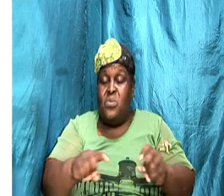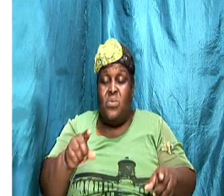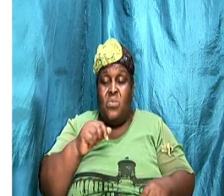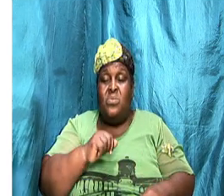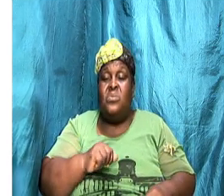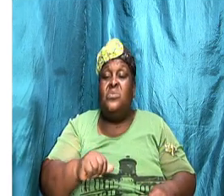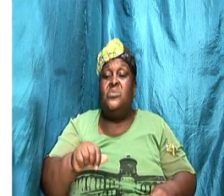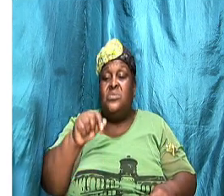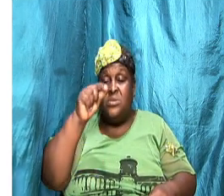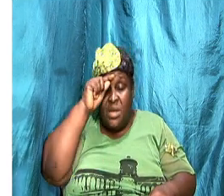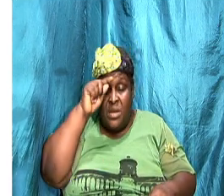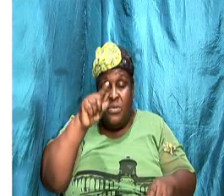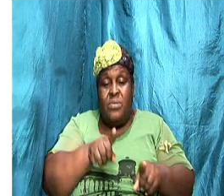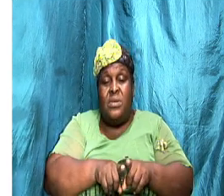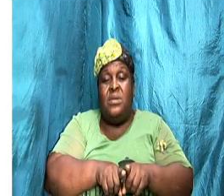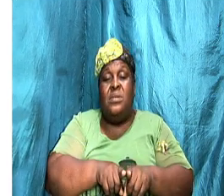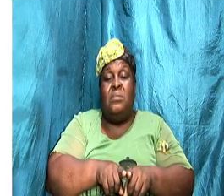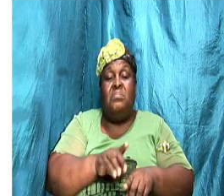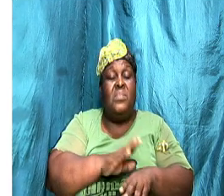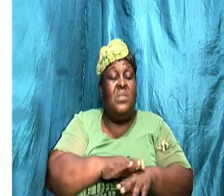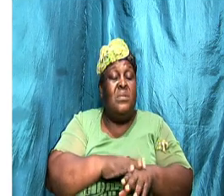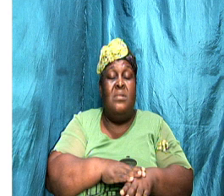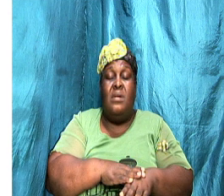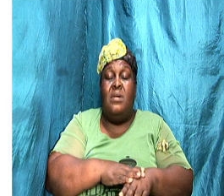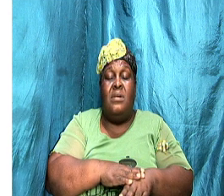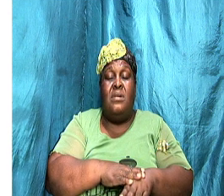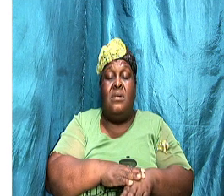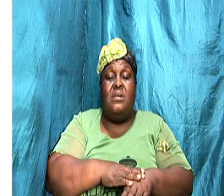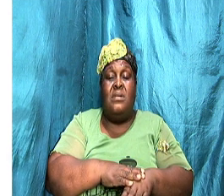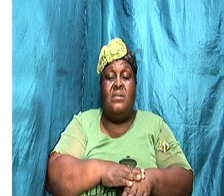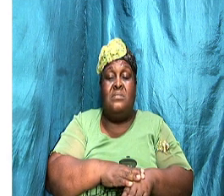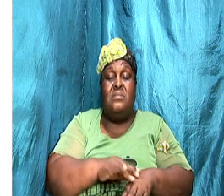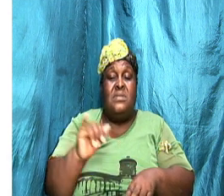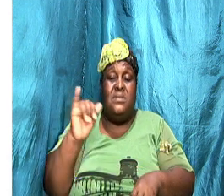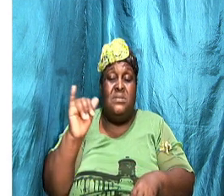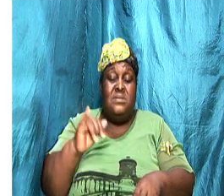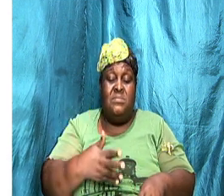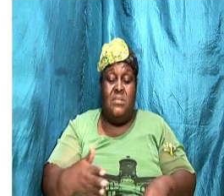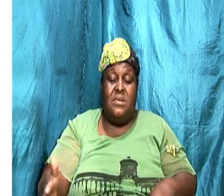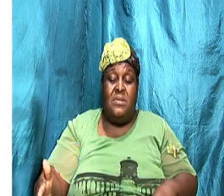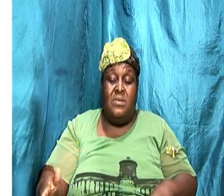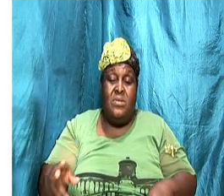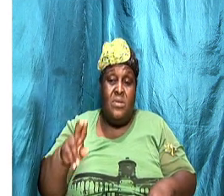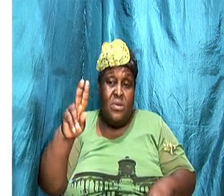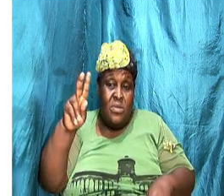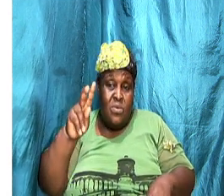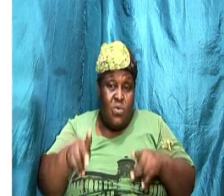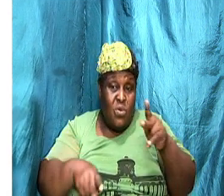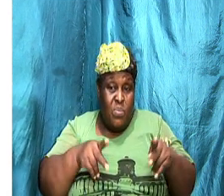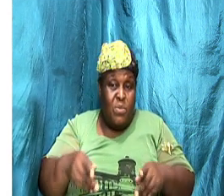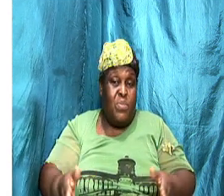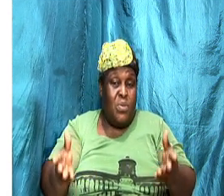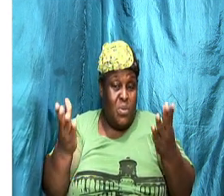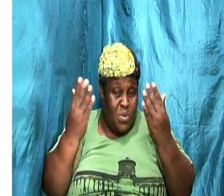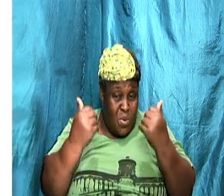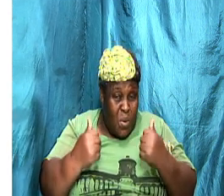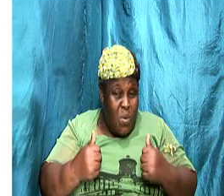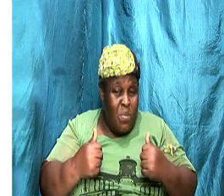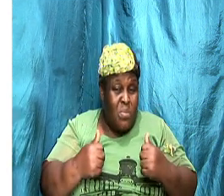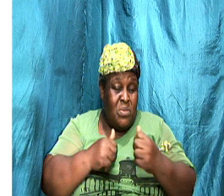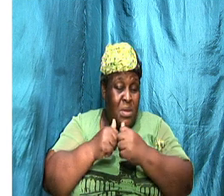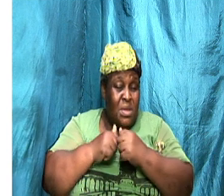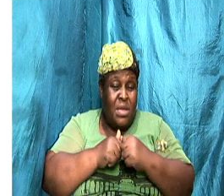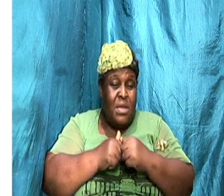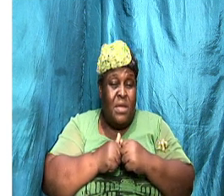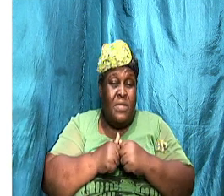can you imagine two people coming together and they agree on everything and then the first thing